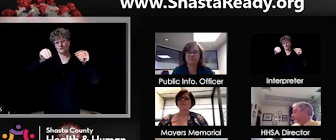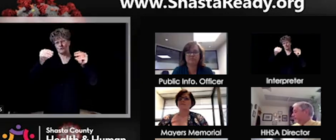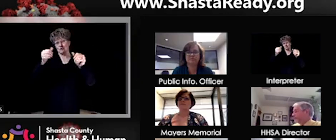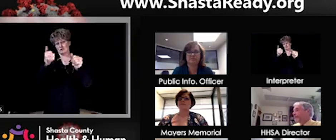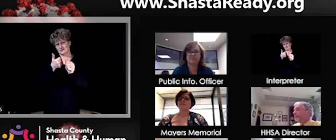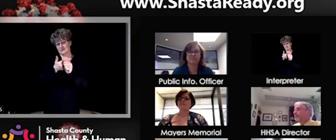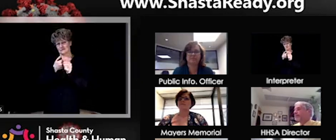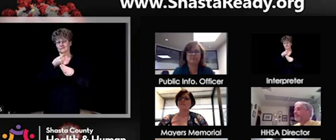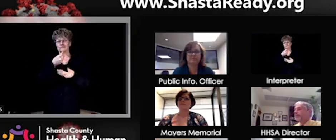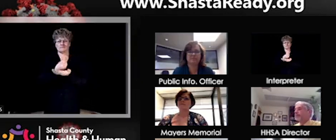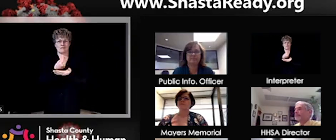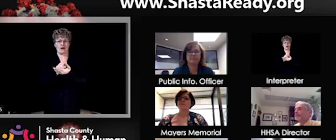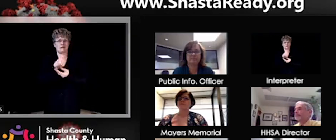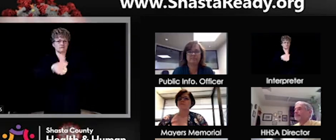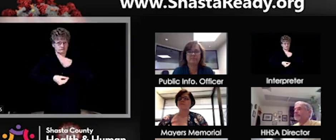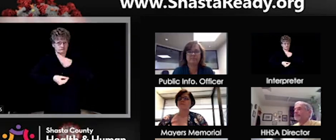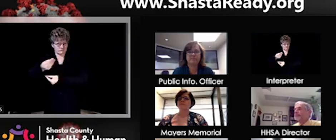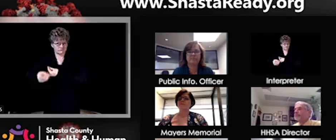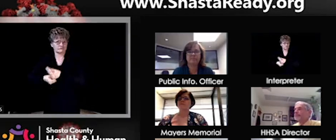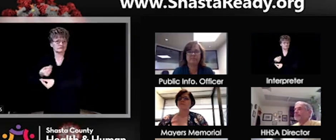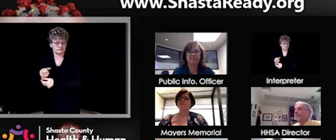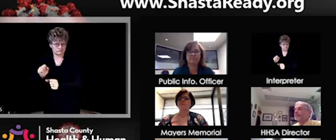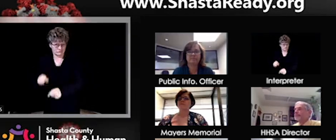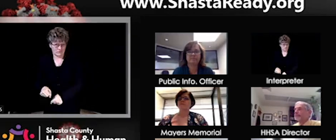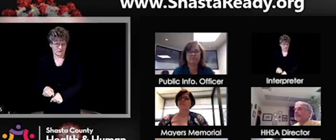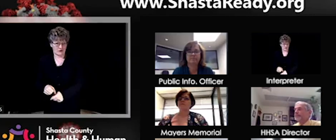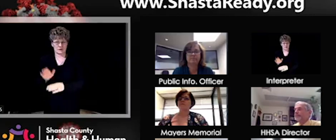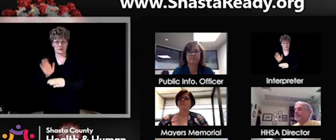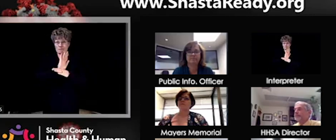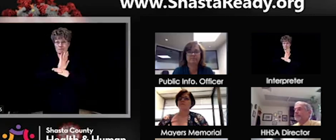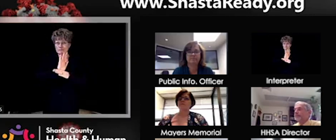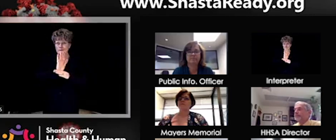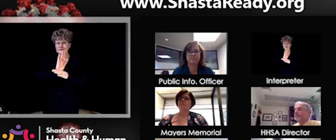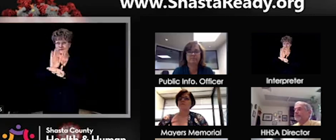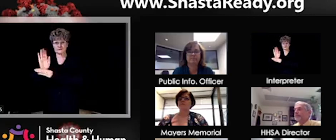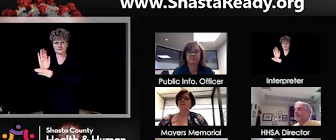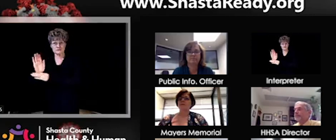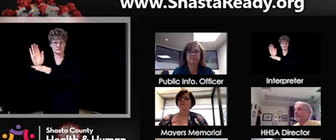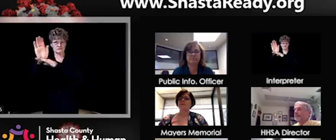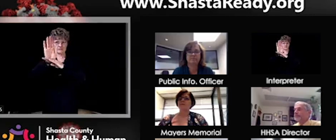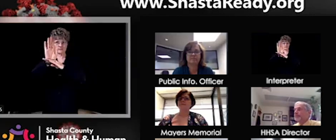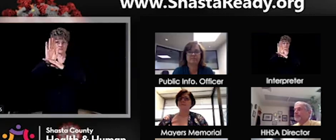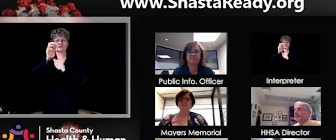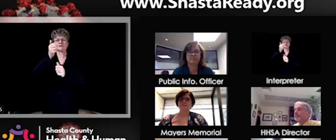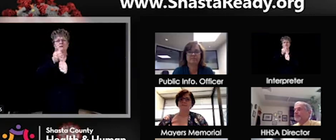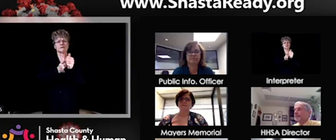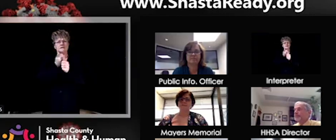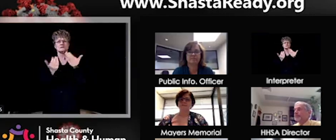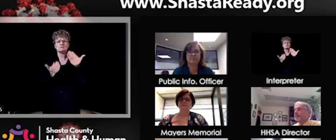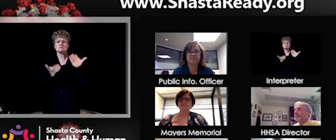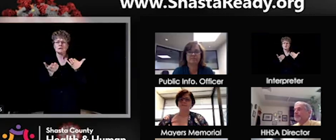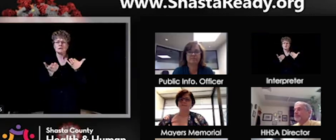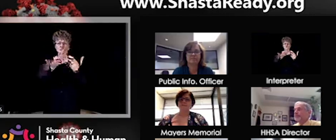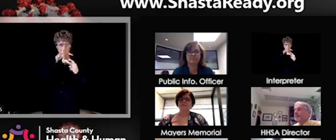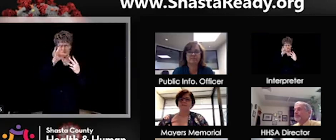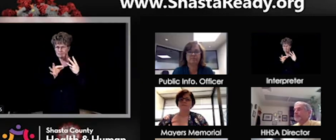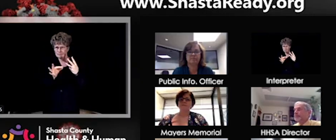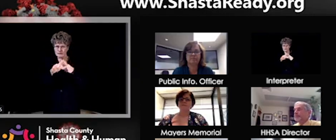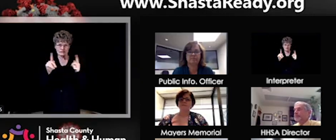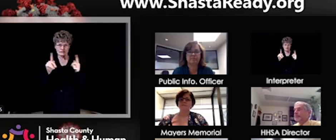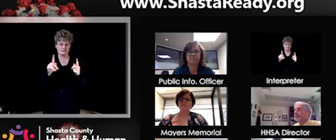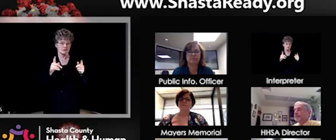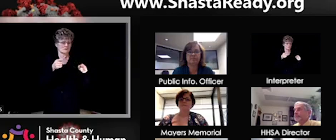continue to use that drive up option, depending on what their venue is like. It might be a better option for them if they can't ensure physical